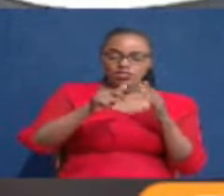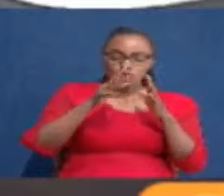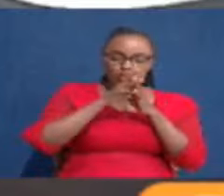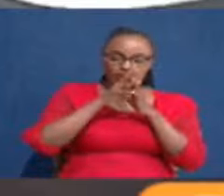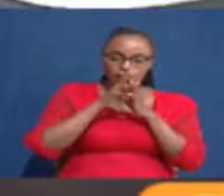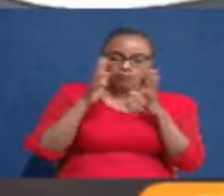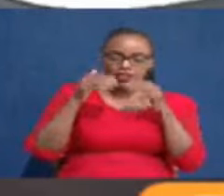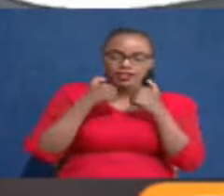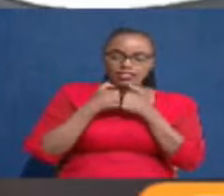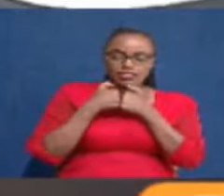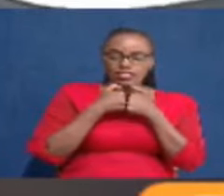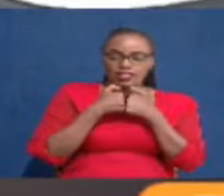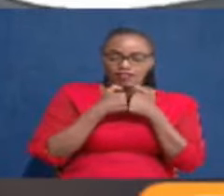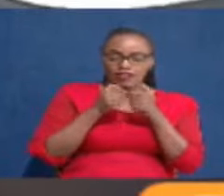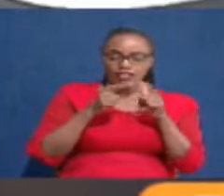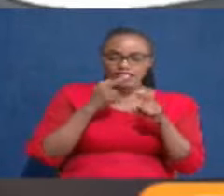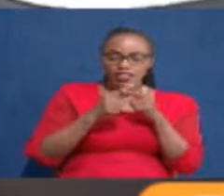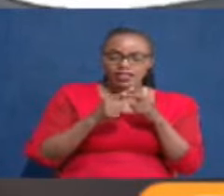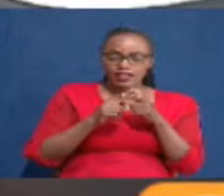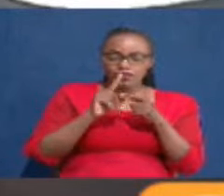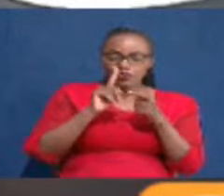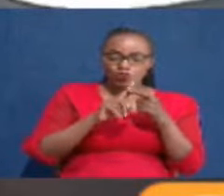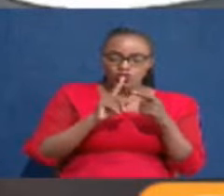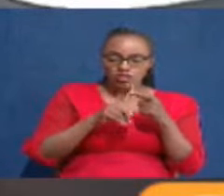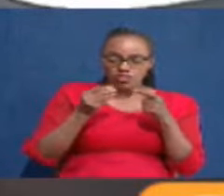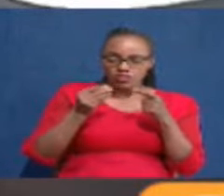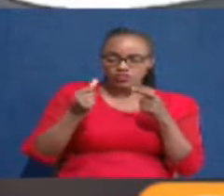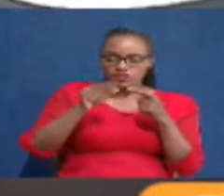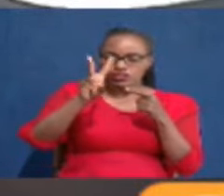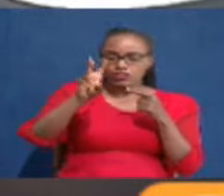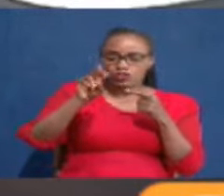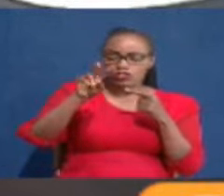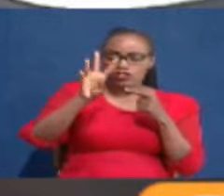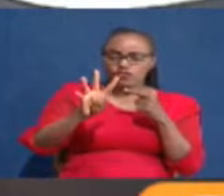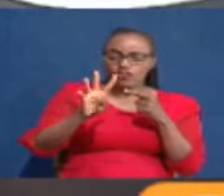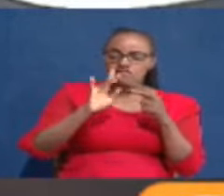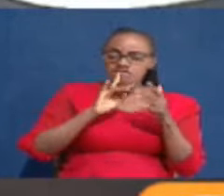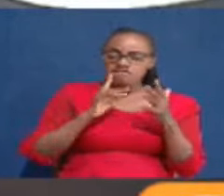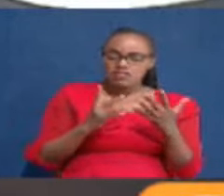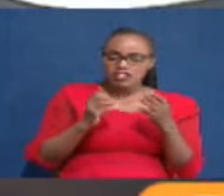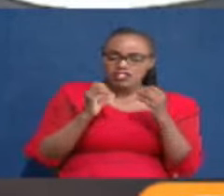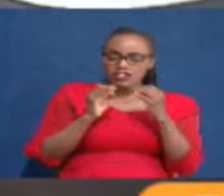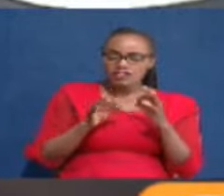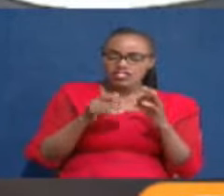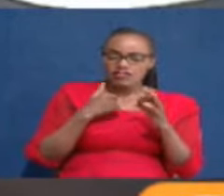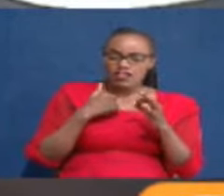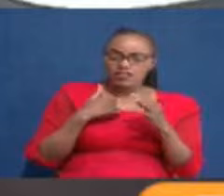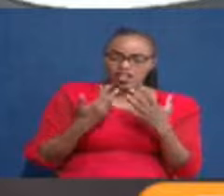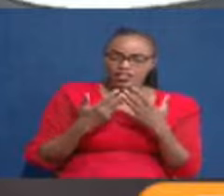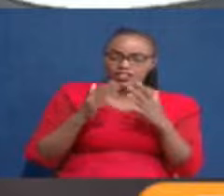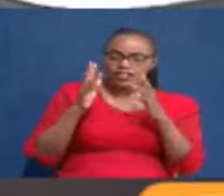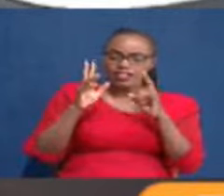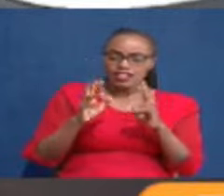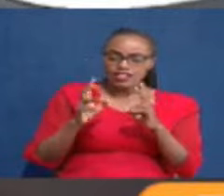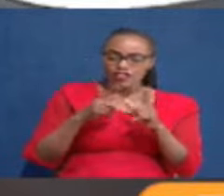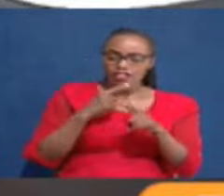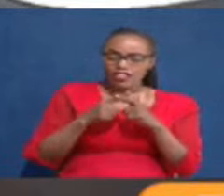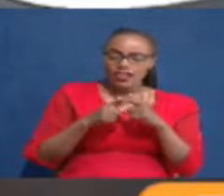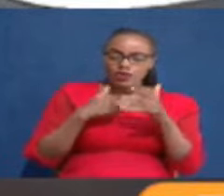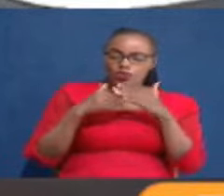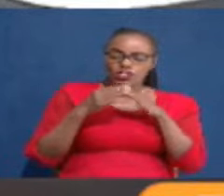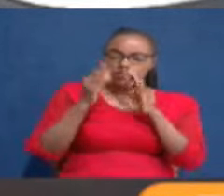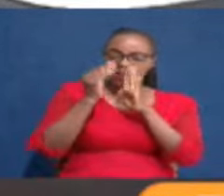setback when we're still just dealing with one, 2024, that in itself had repercussions, such as the Moody's ratings.